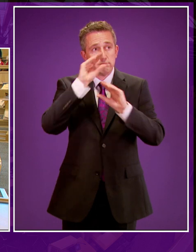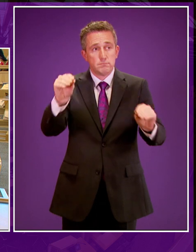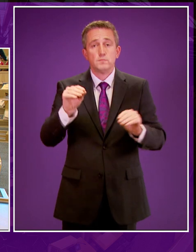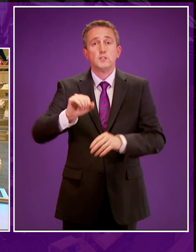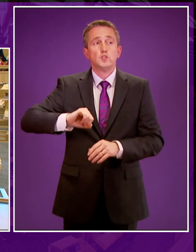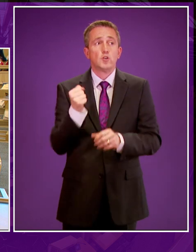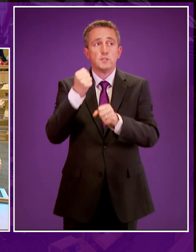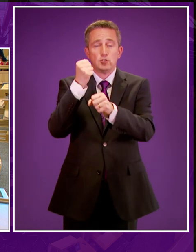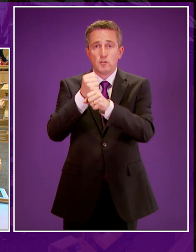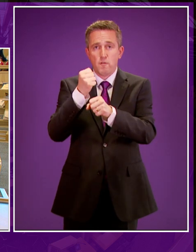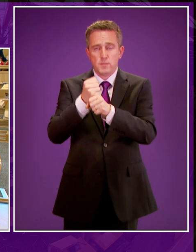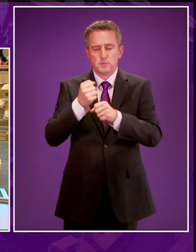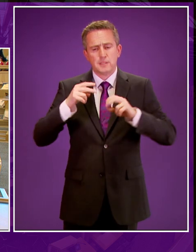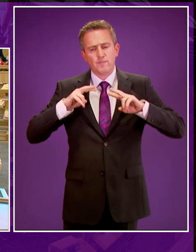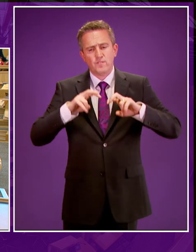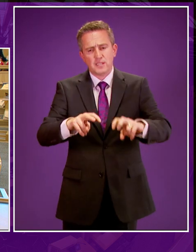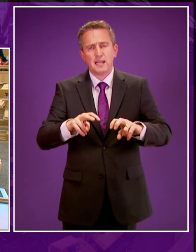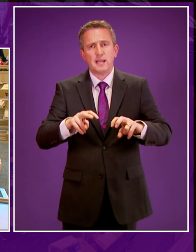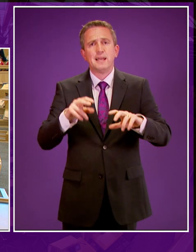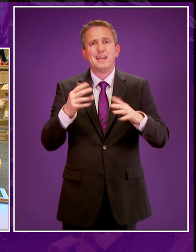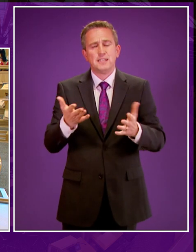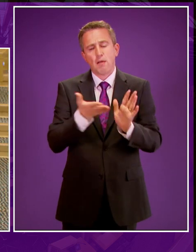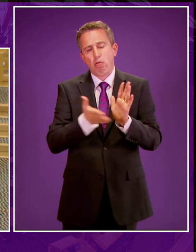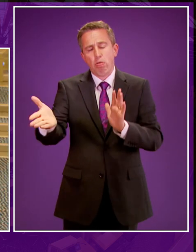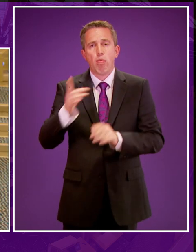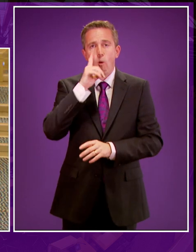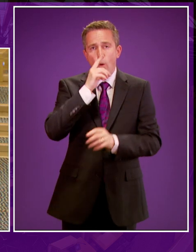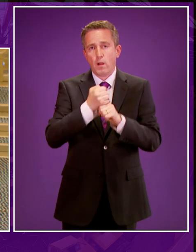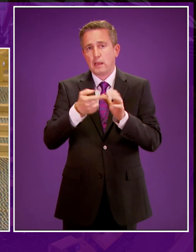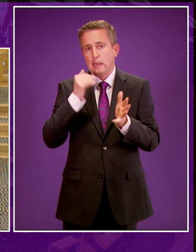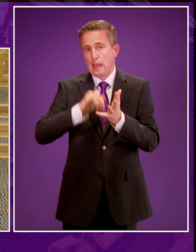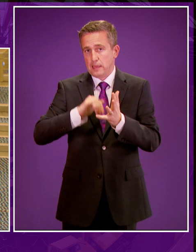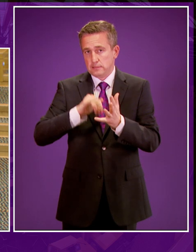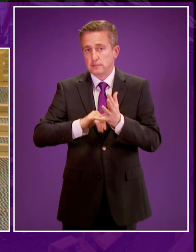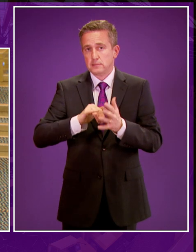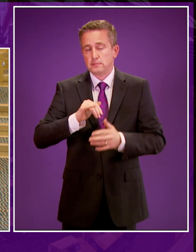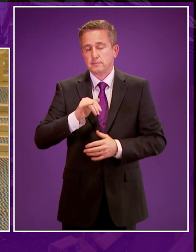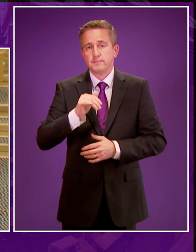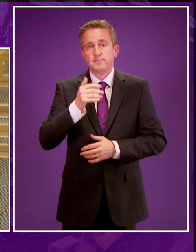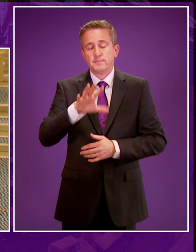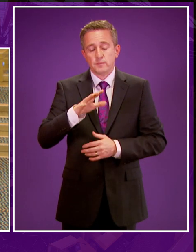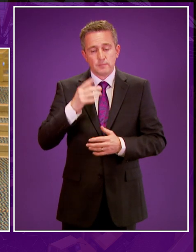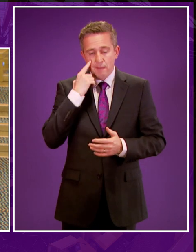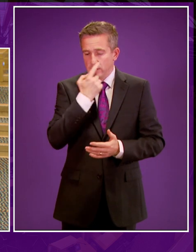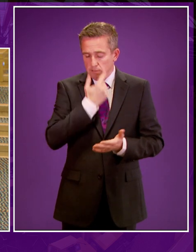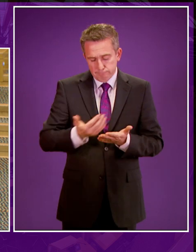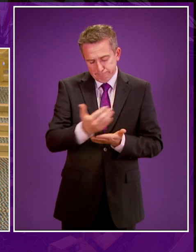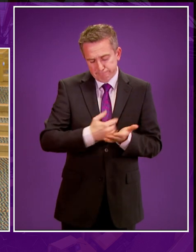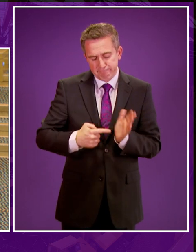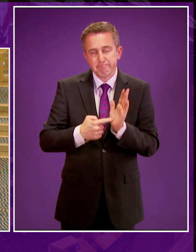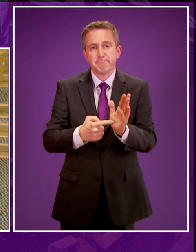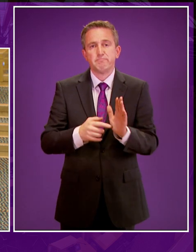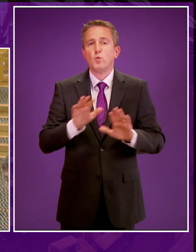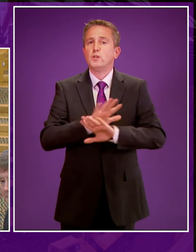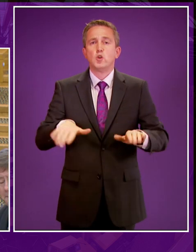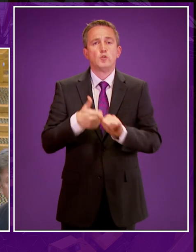of the Scottish Government's extensive investigation into unconventional oil and gas. I made clear that following our assessment of the evidence, the Scottish Government does not